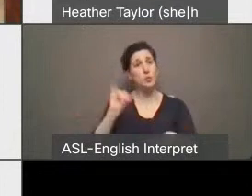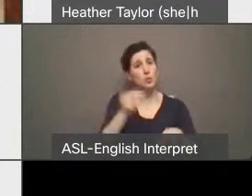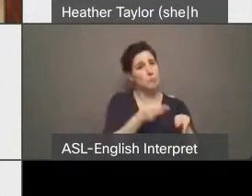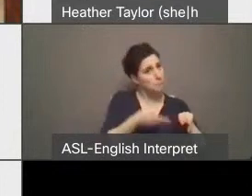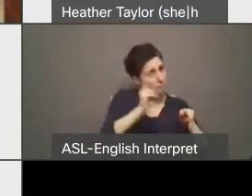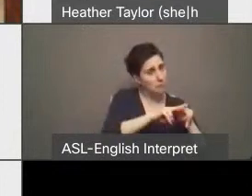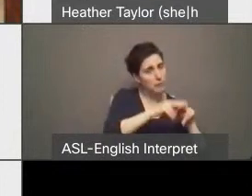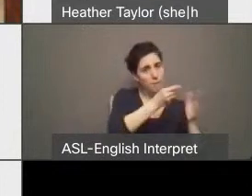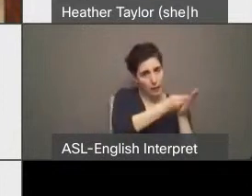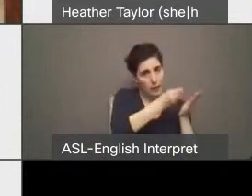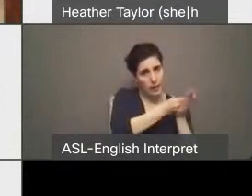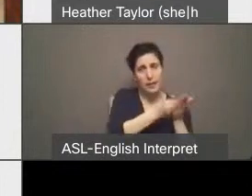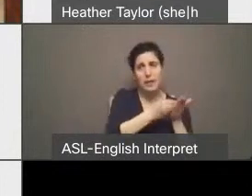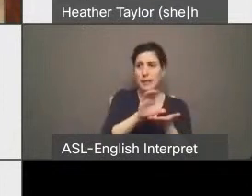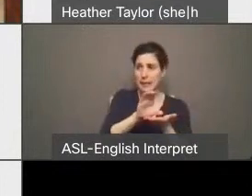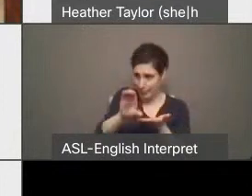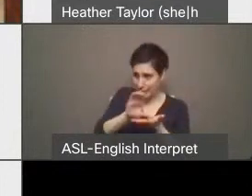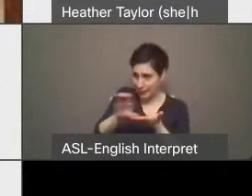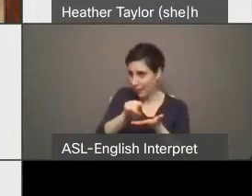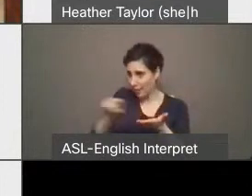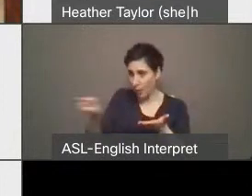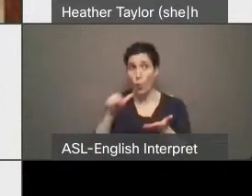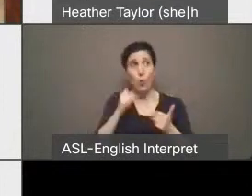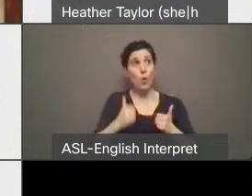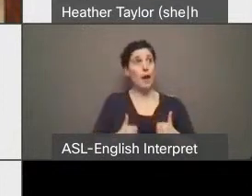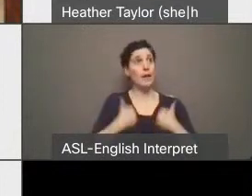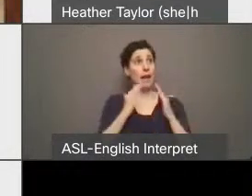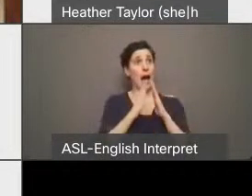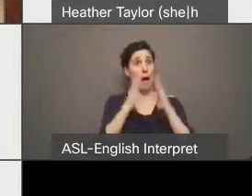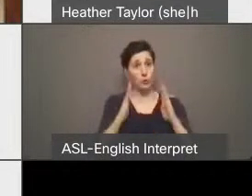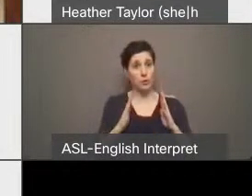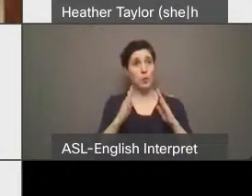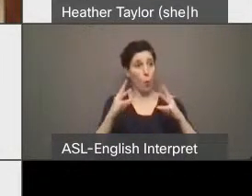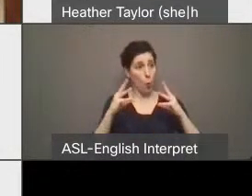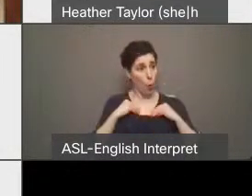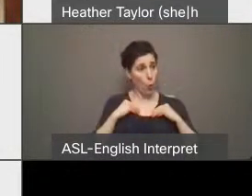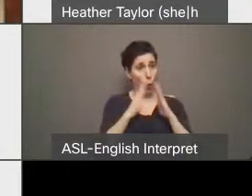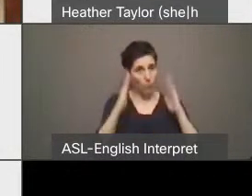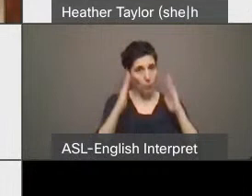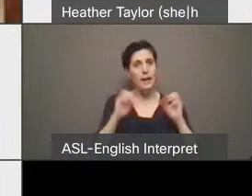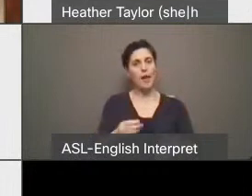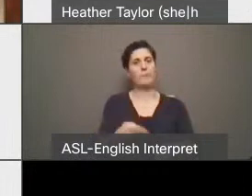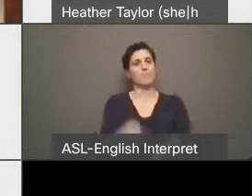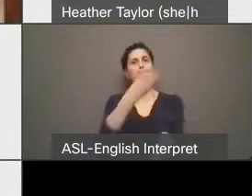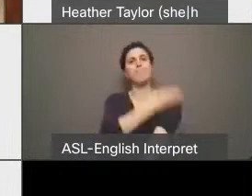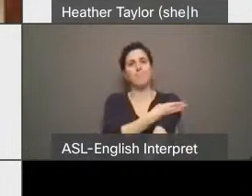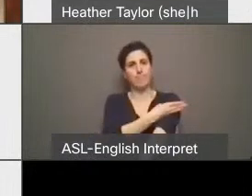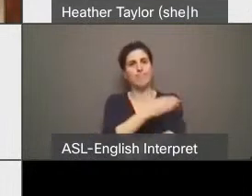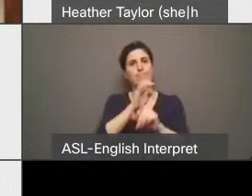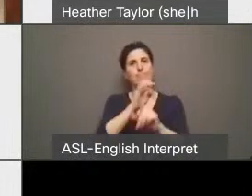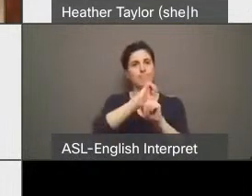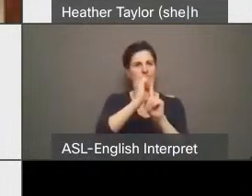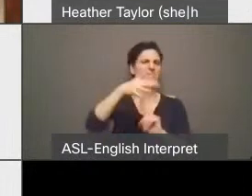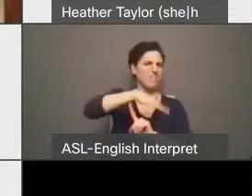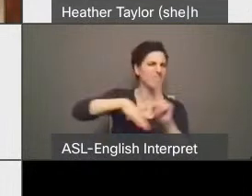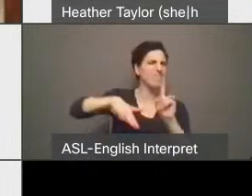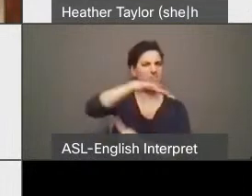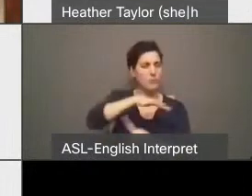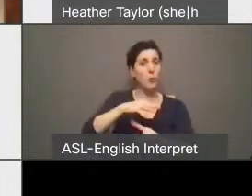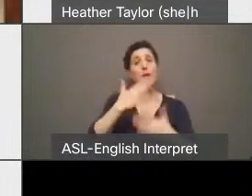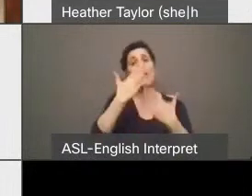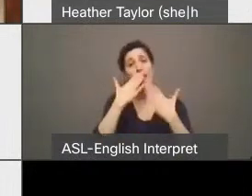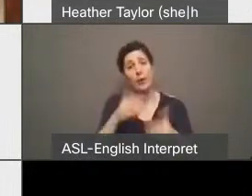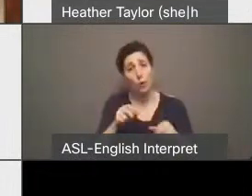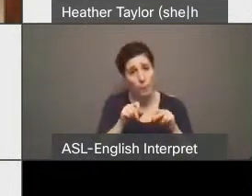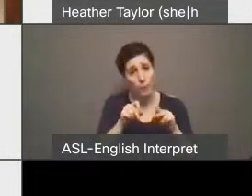homeowners to be part of this great energy transition. Thank you for this opportunity to express my concerns about how